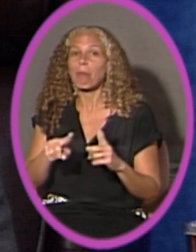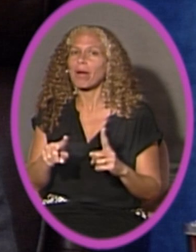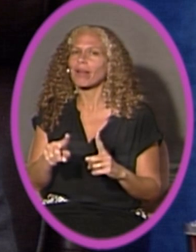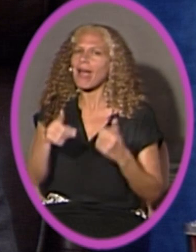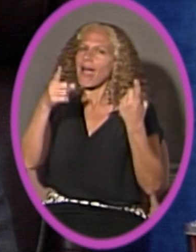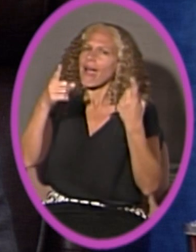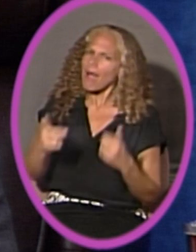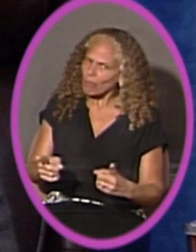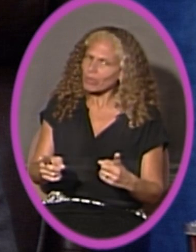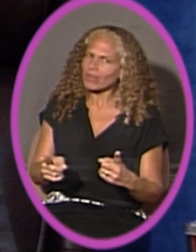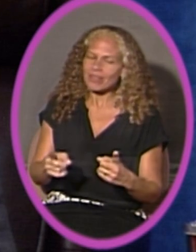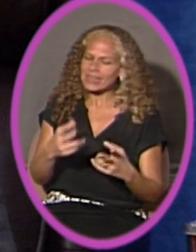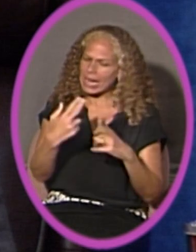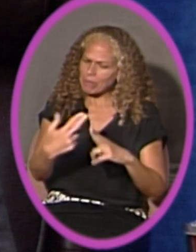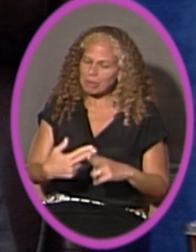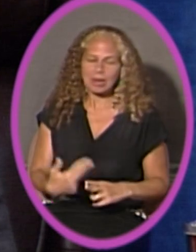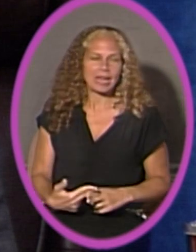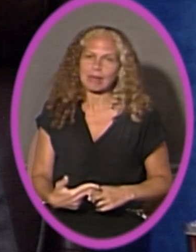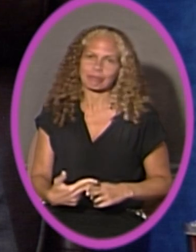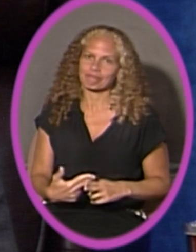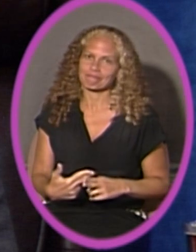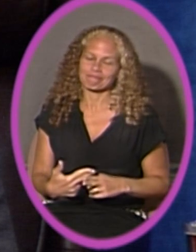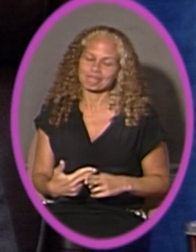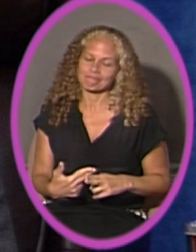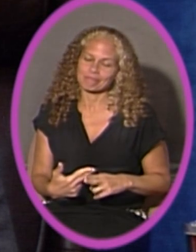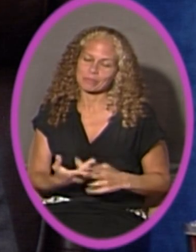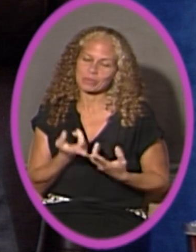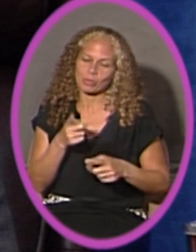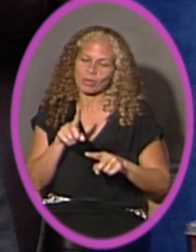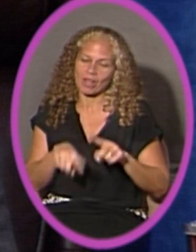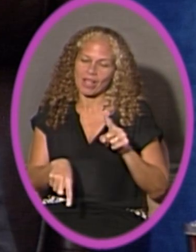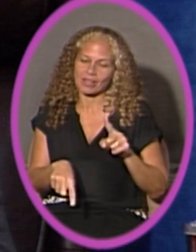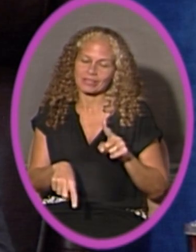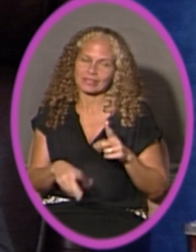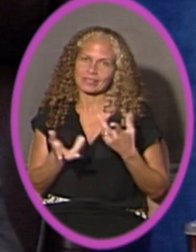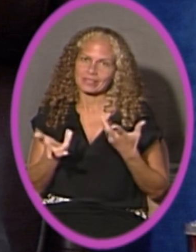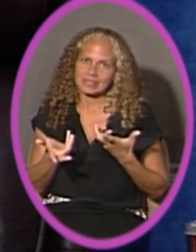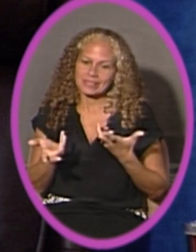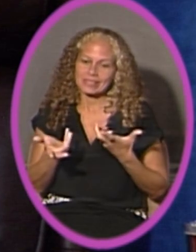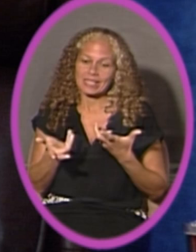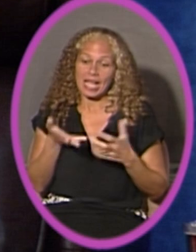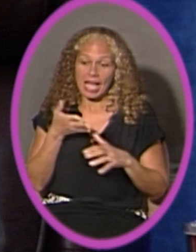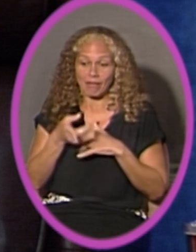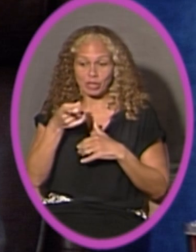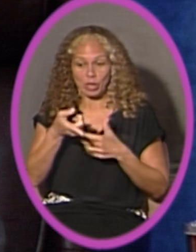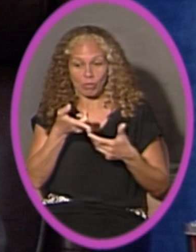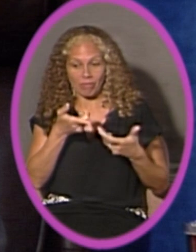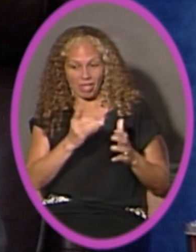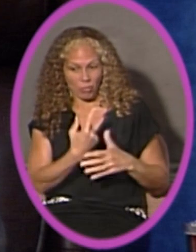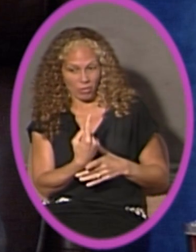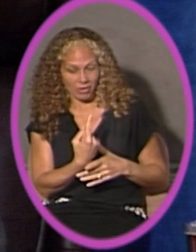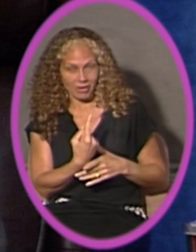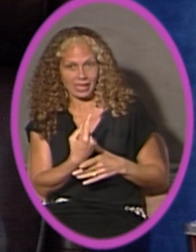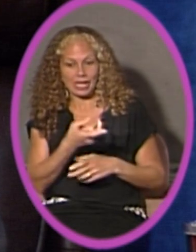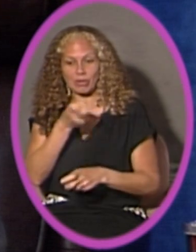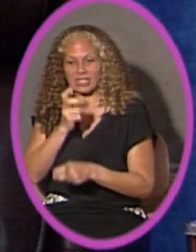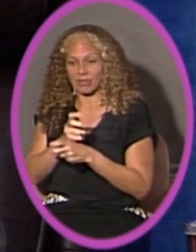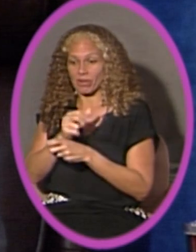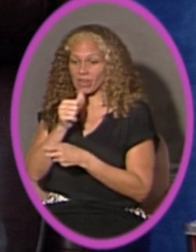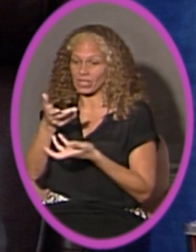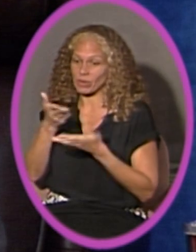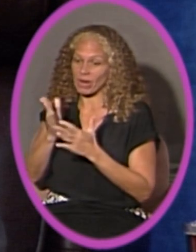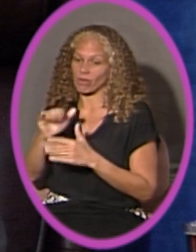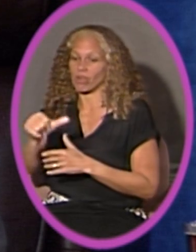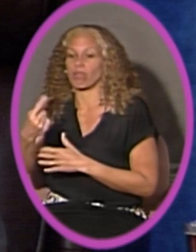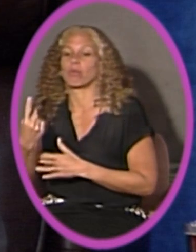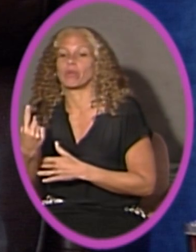happens, then it became, it was, after you allow one, then it was difficult not to allow the other.